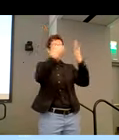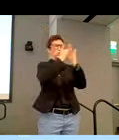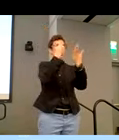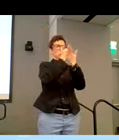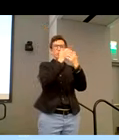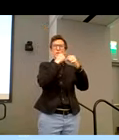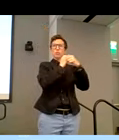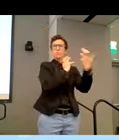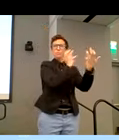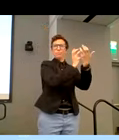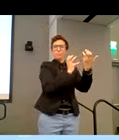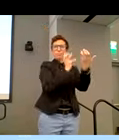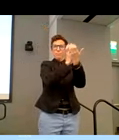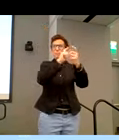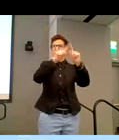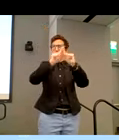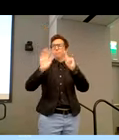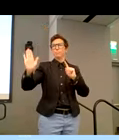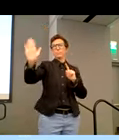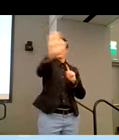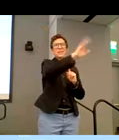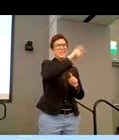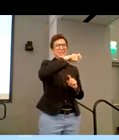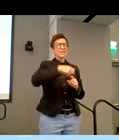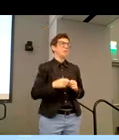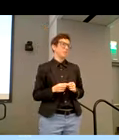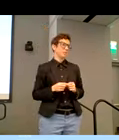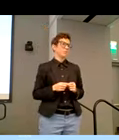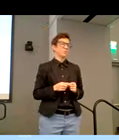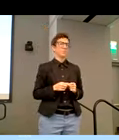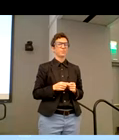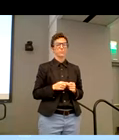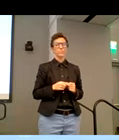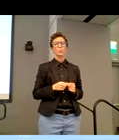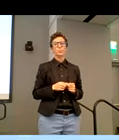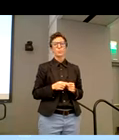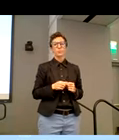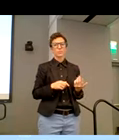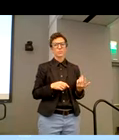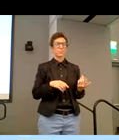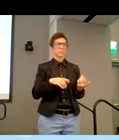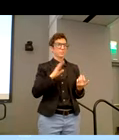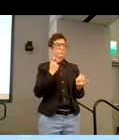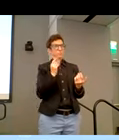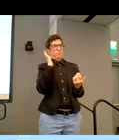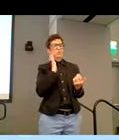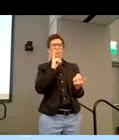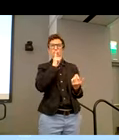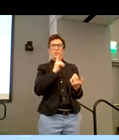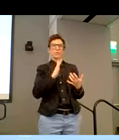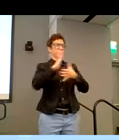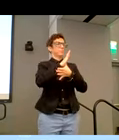accommodate for a lot of the things that's going to happen in these remote environments. So we really focused and doubled down on